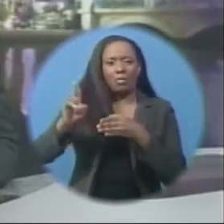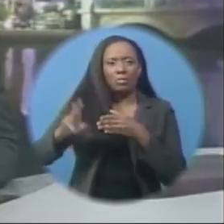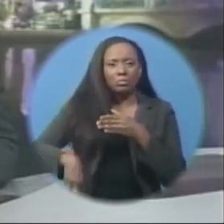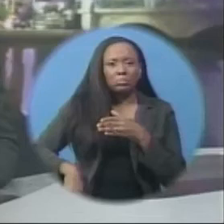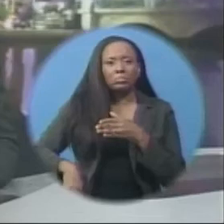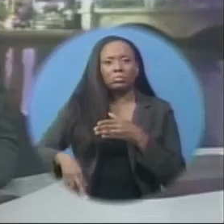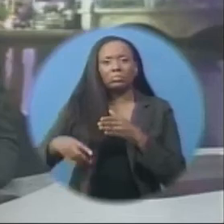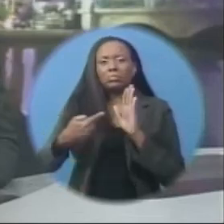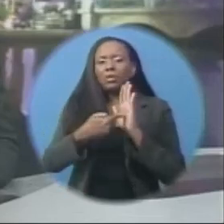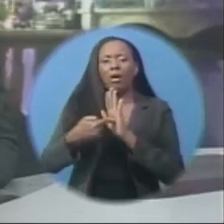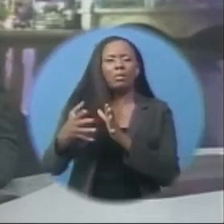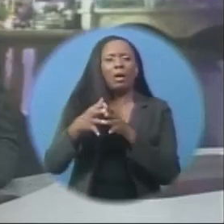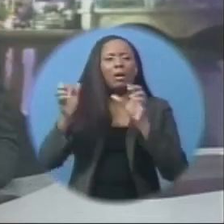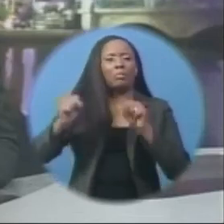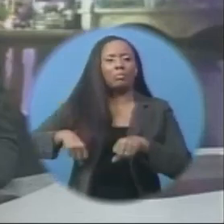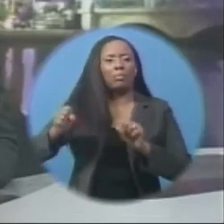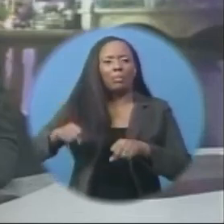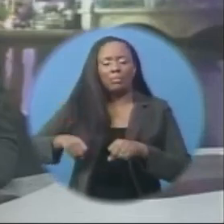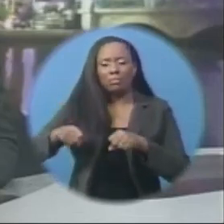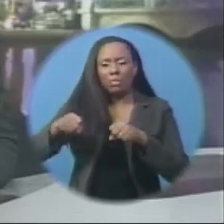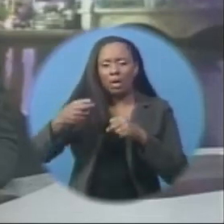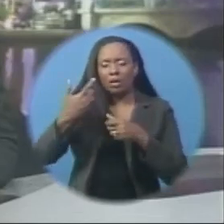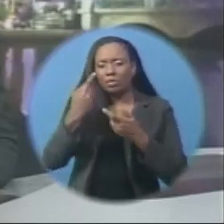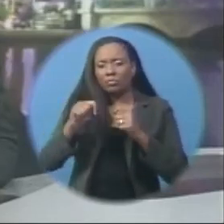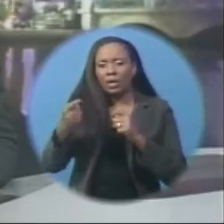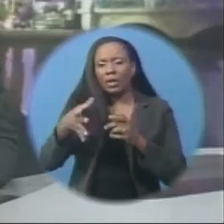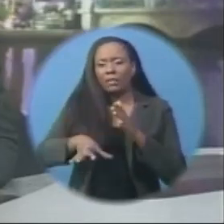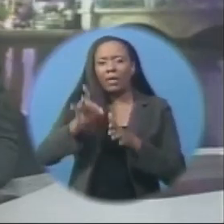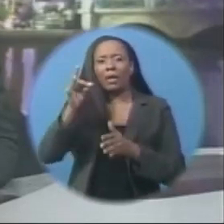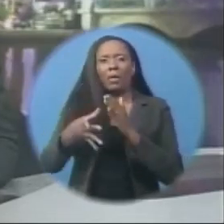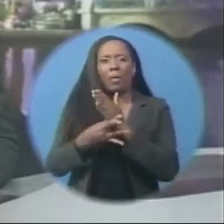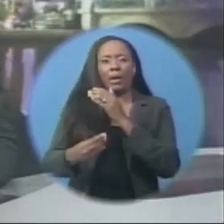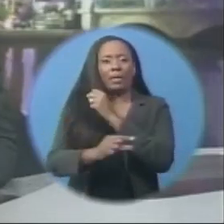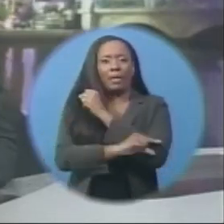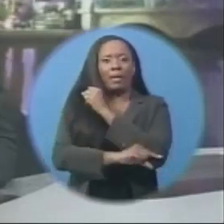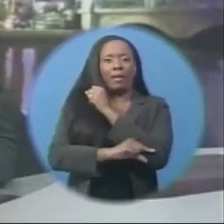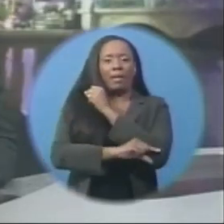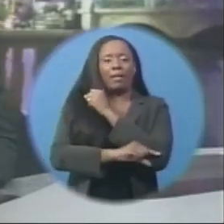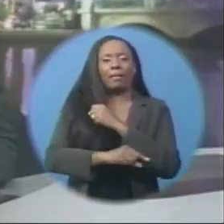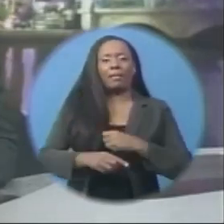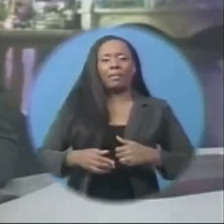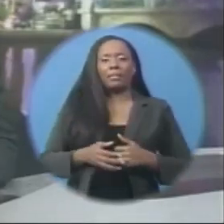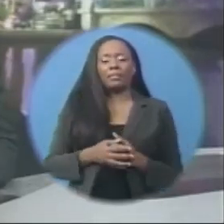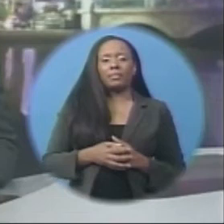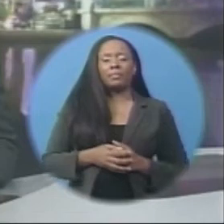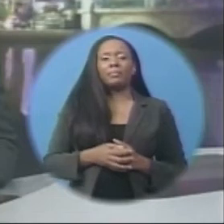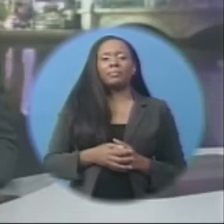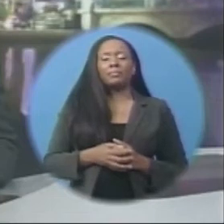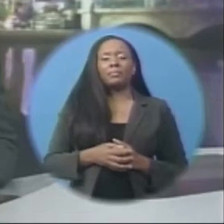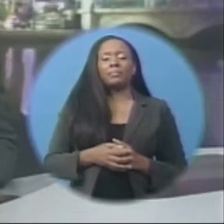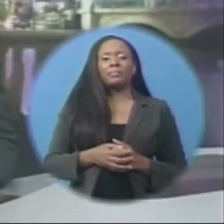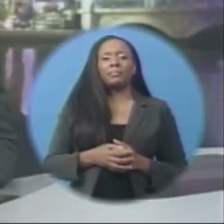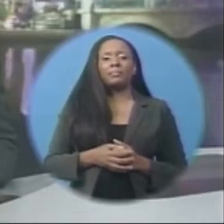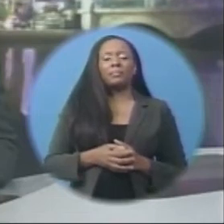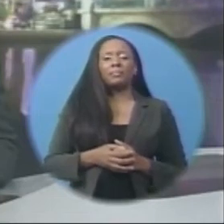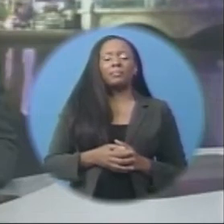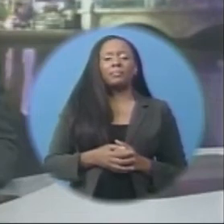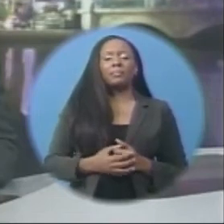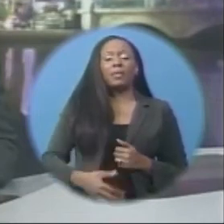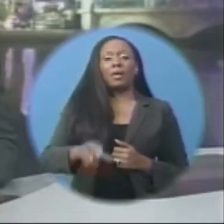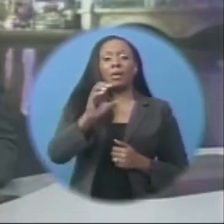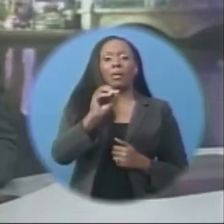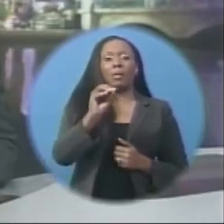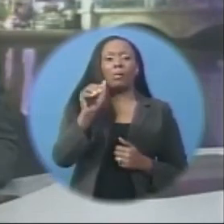tremendous potential of exploration activities offshore Guyana And the Organization of American States or